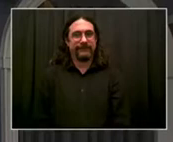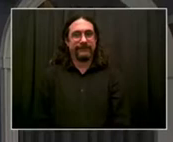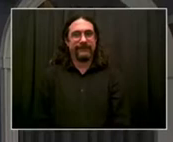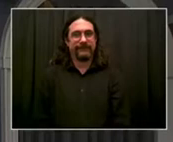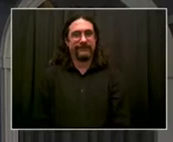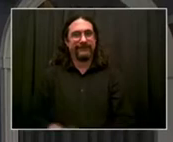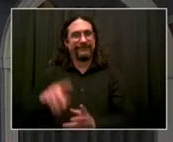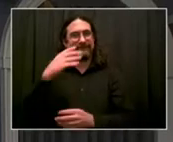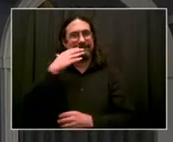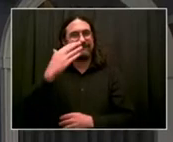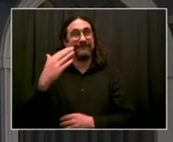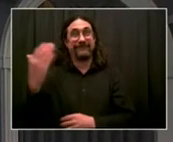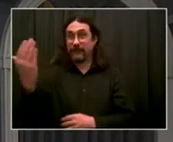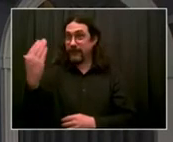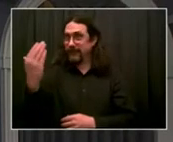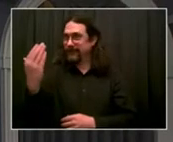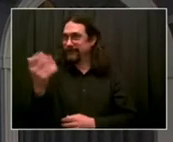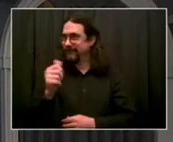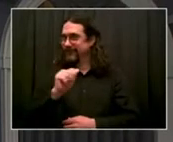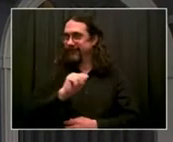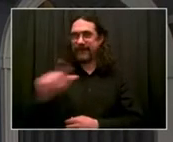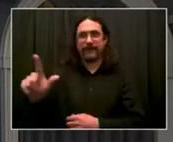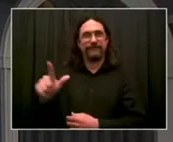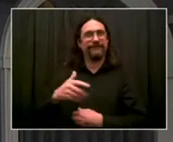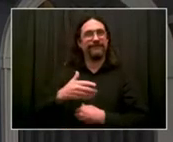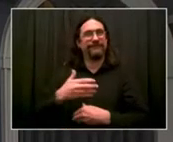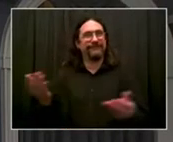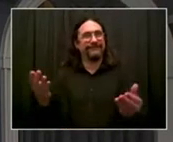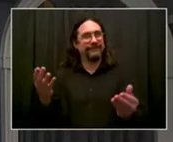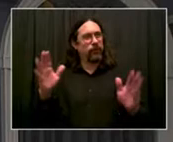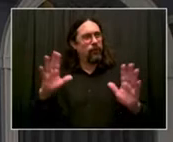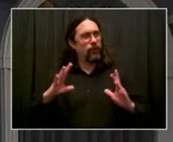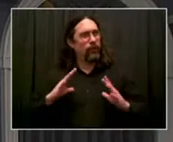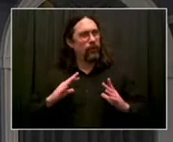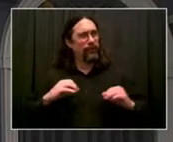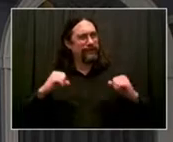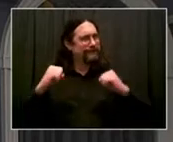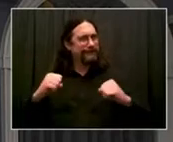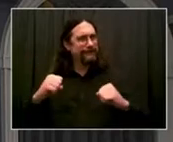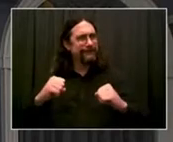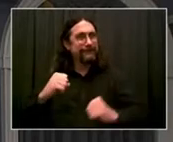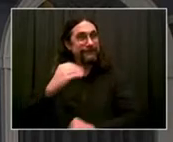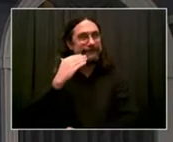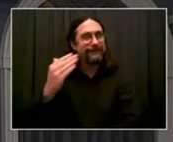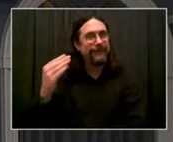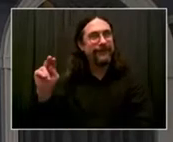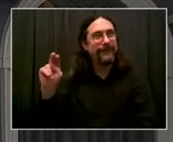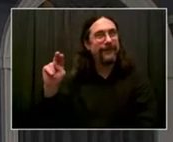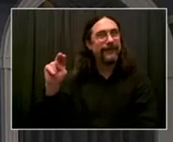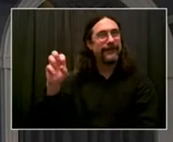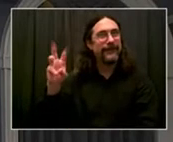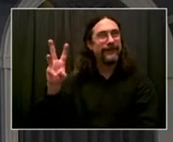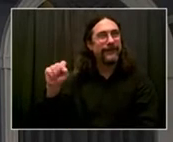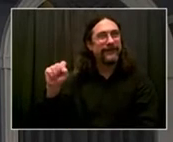Good morning, everyone. Well, good news today. As we move forward with a recovery for all of us,